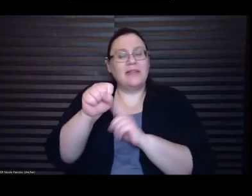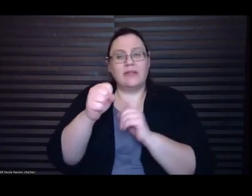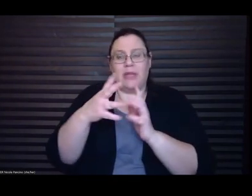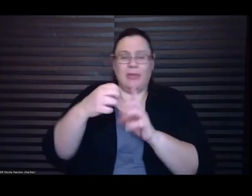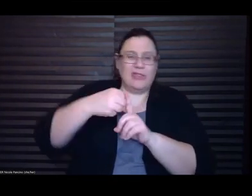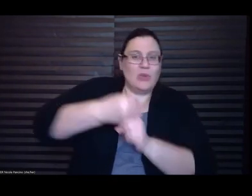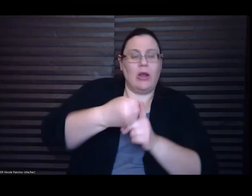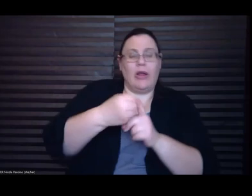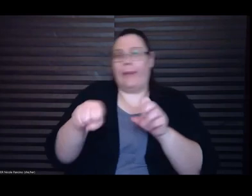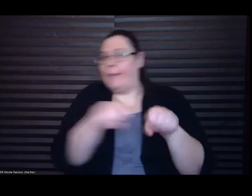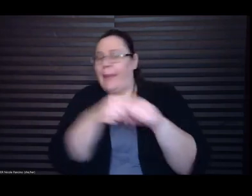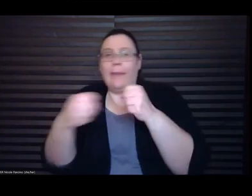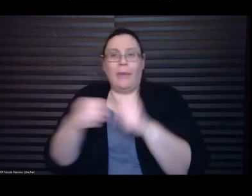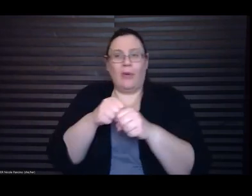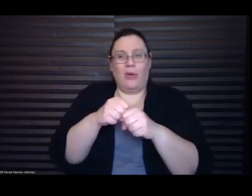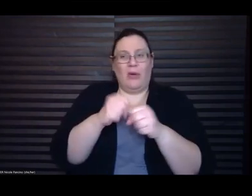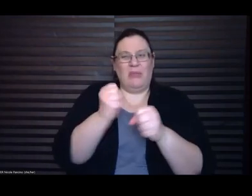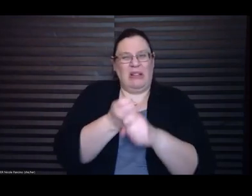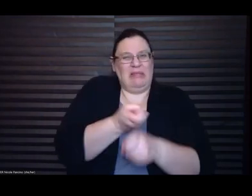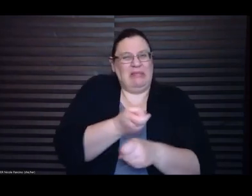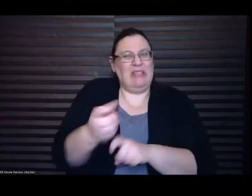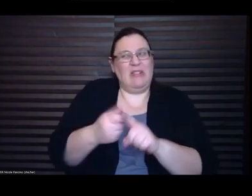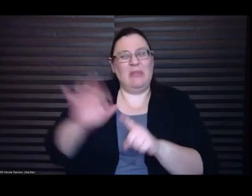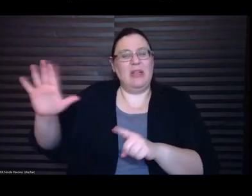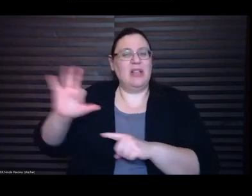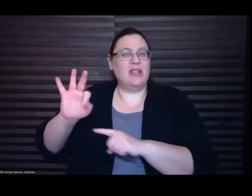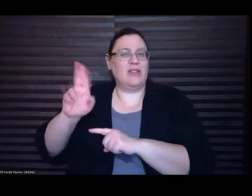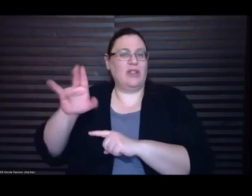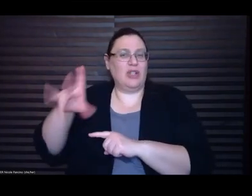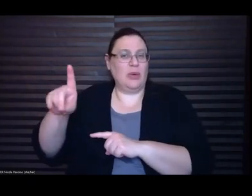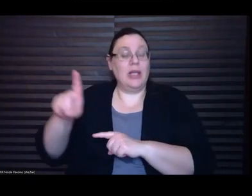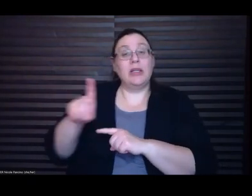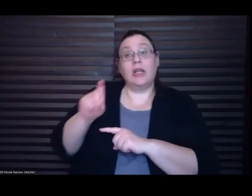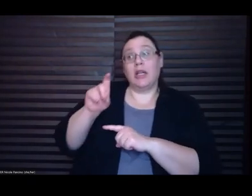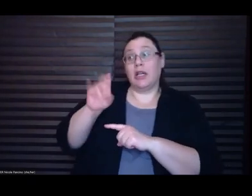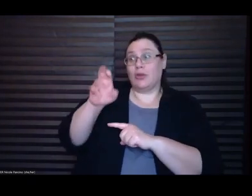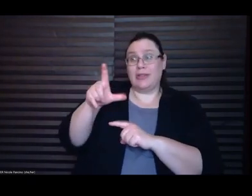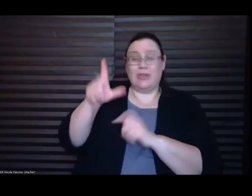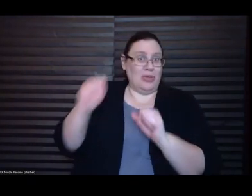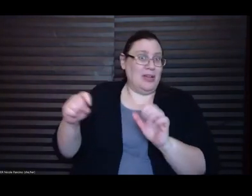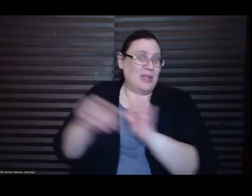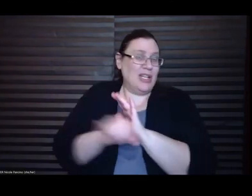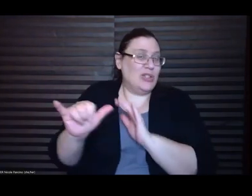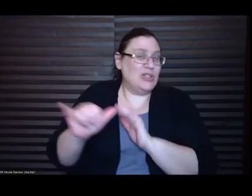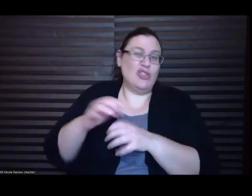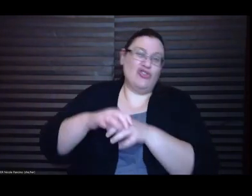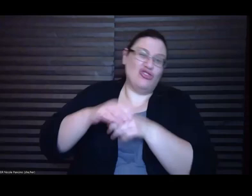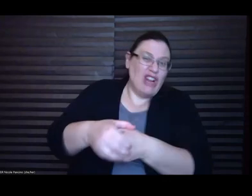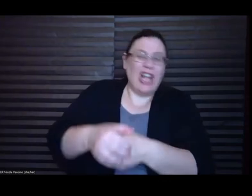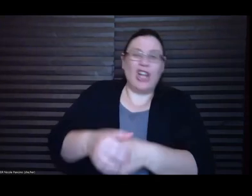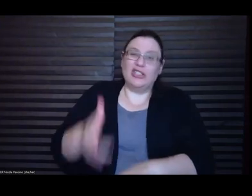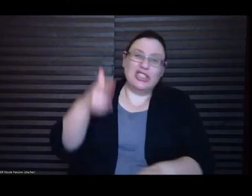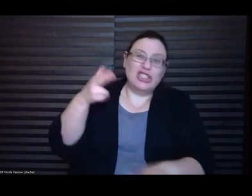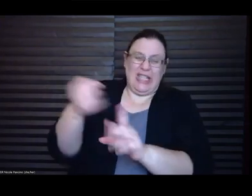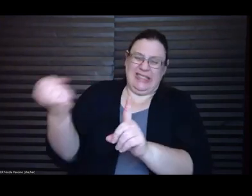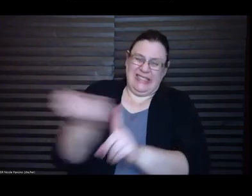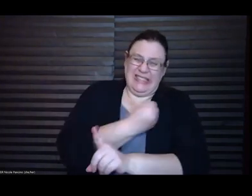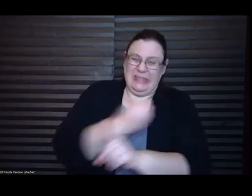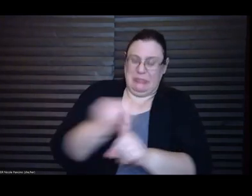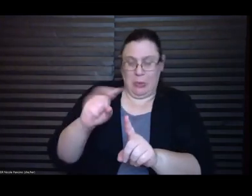Crystal might have been murdered, too, strangled, shot, beaten beyond recognition. Wasn't murder the leading cause of death for pregnant women?